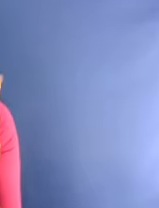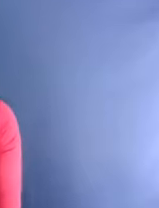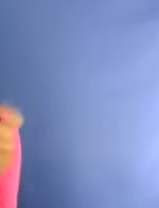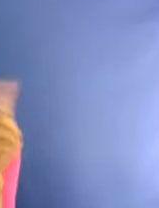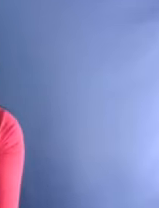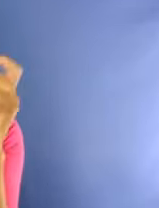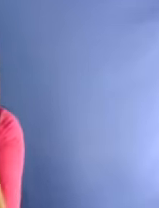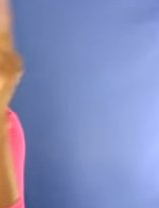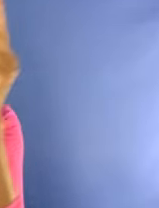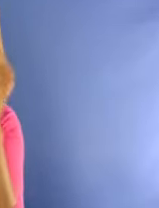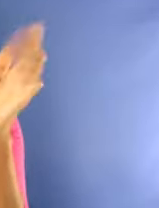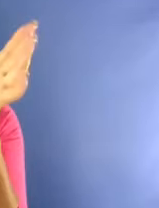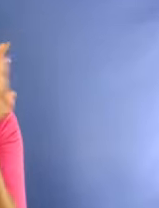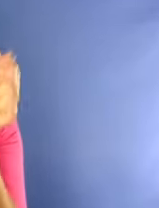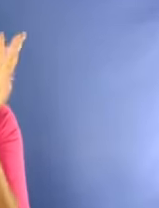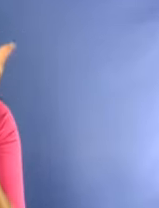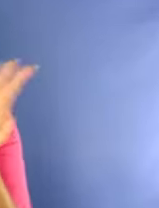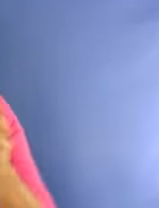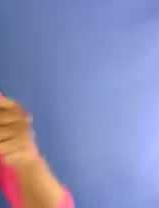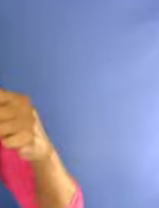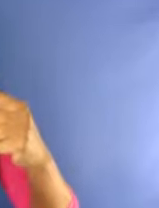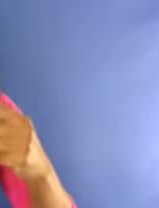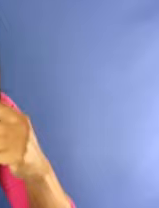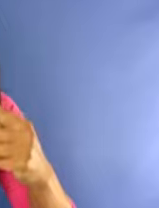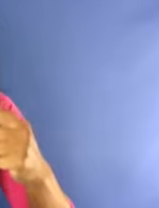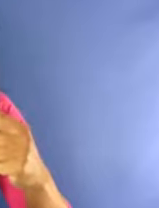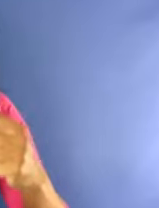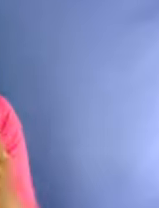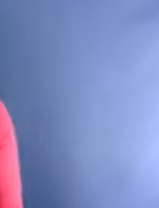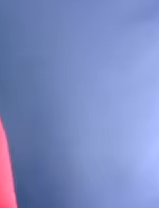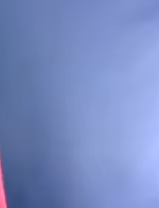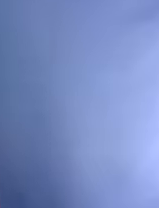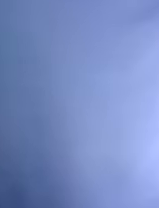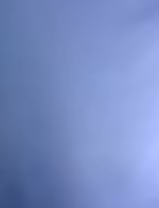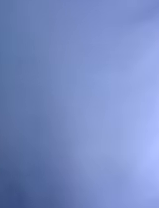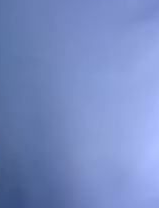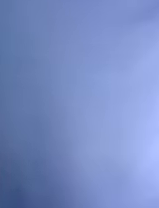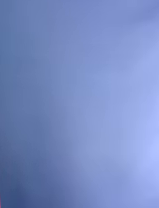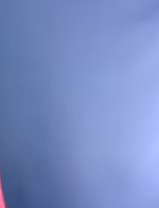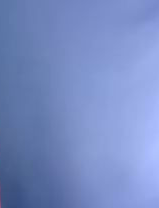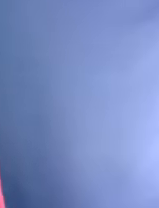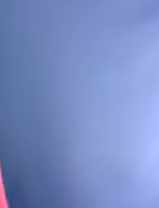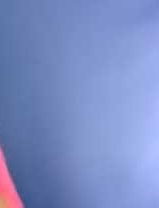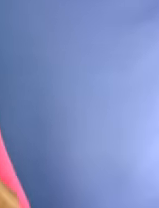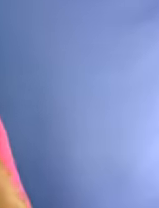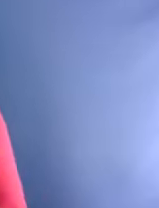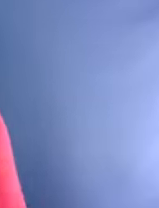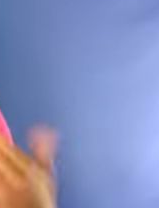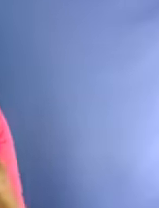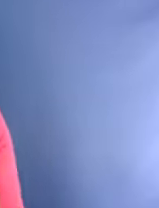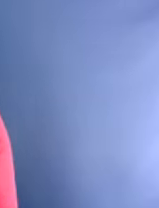soil and the squash spreads on the ground to prevent weeds from growing. These companion crops were known as the Three Sisters.